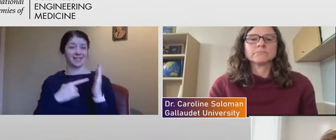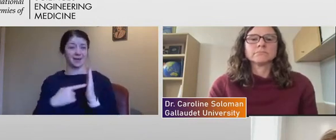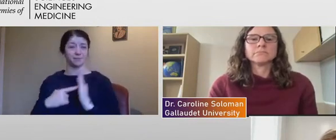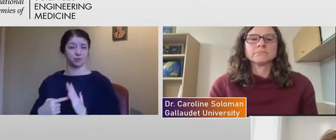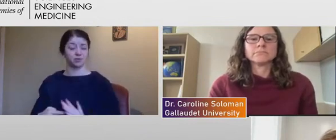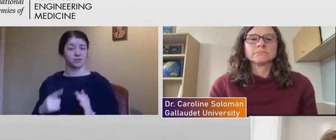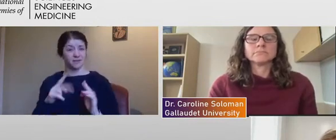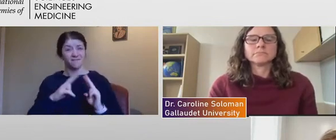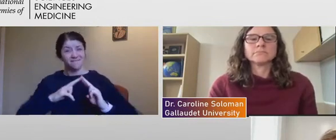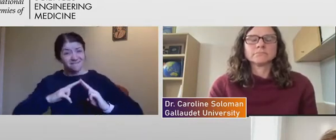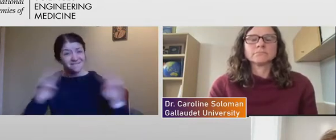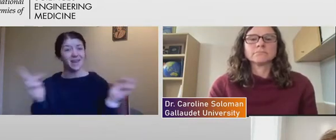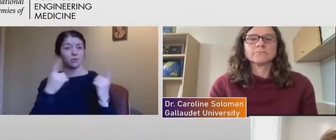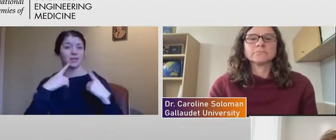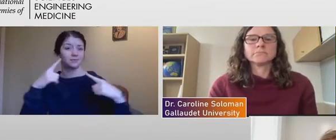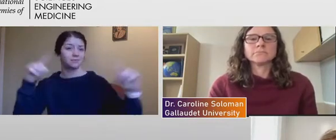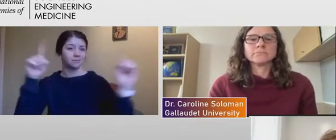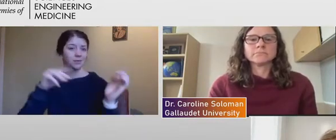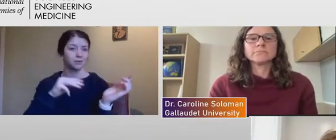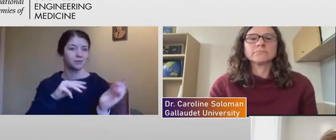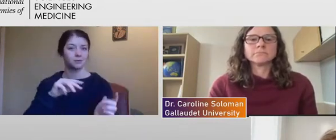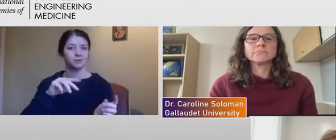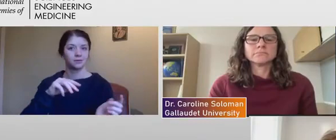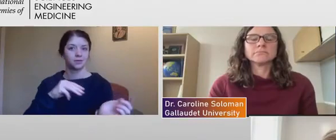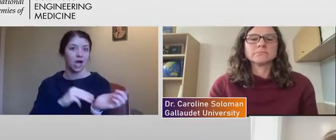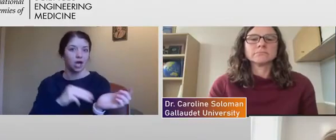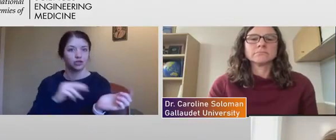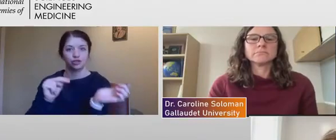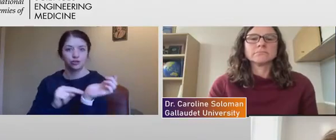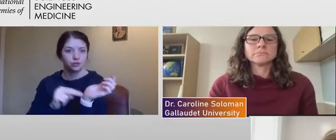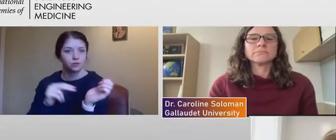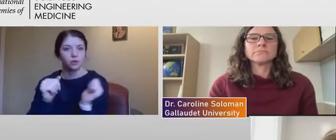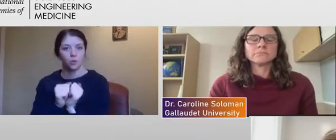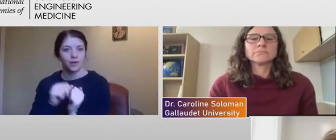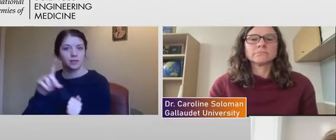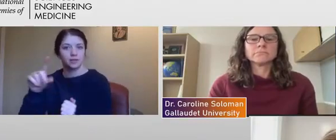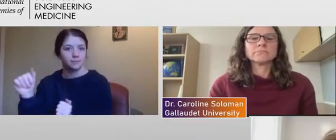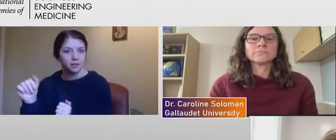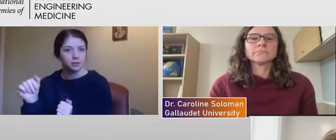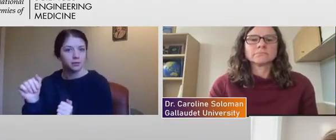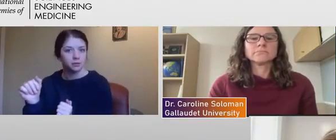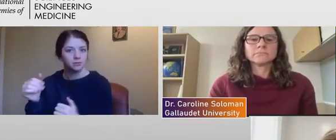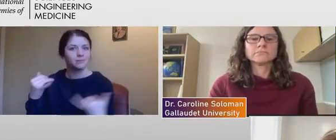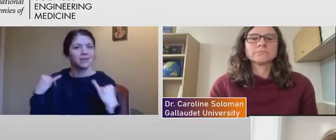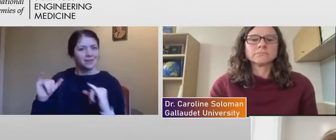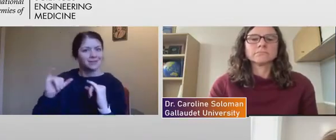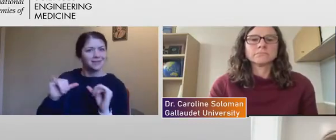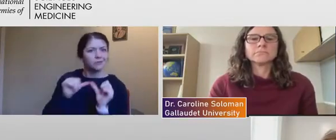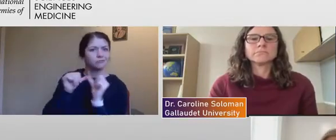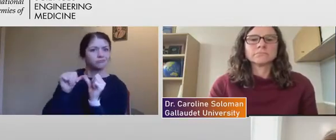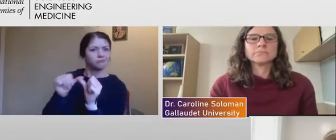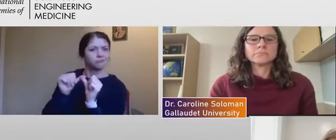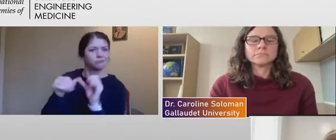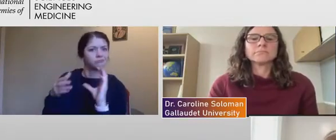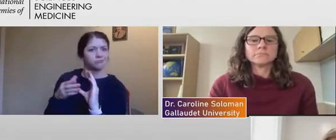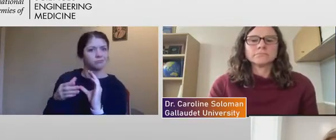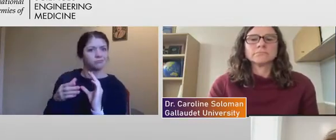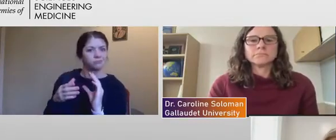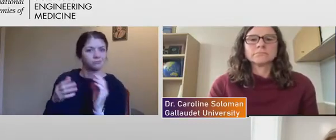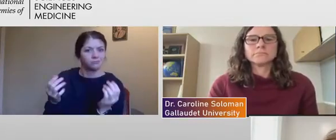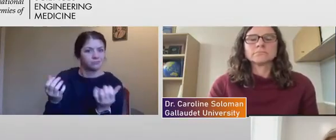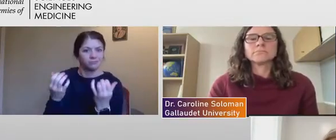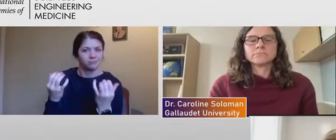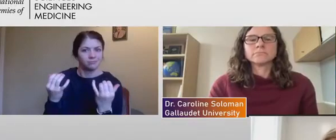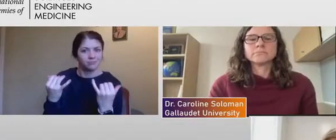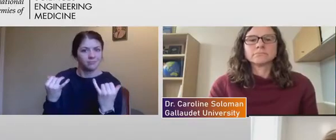successful physicians with disabilities, but they sustain the disabilities after they reached, got